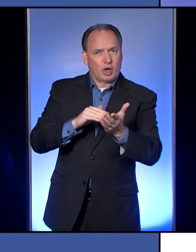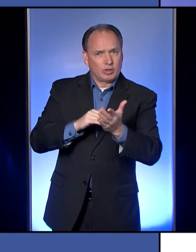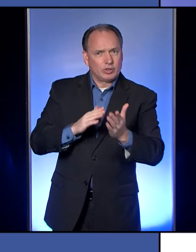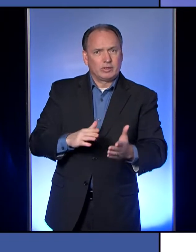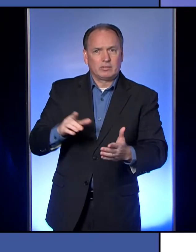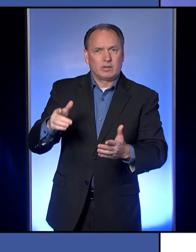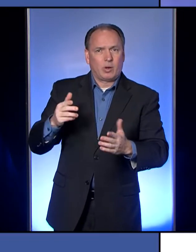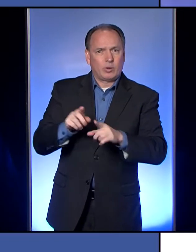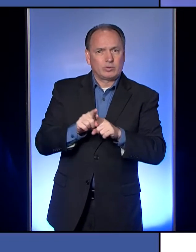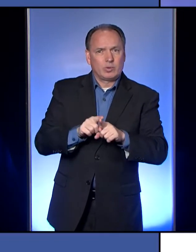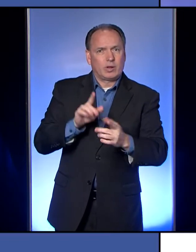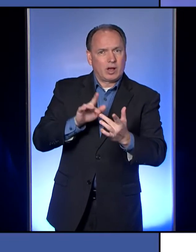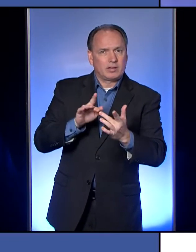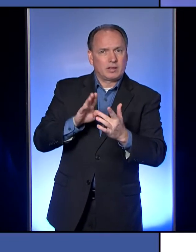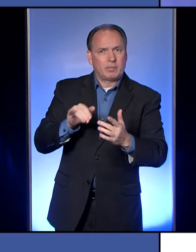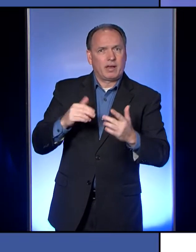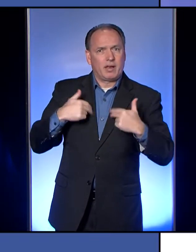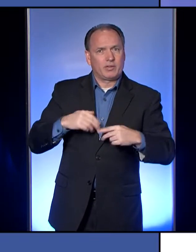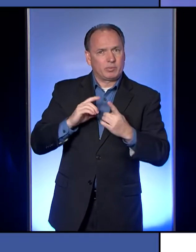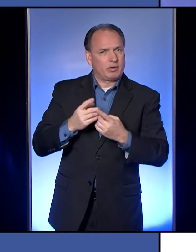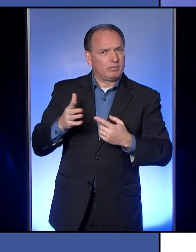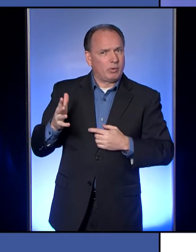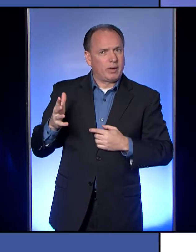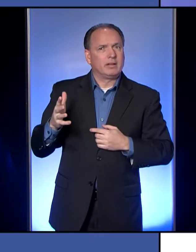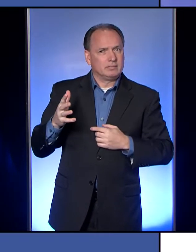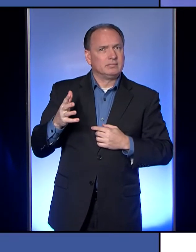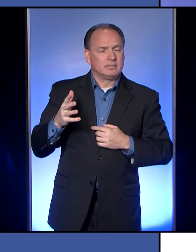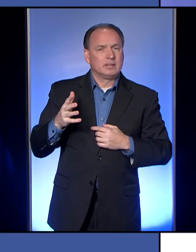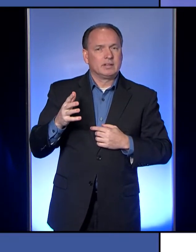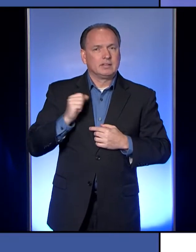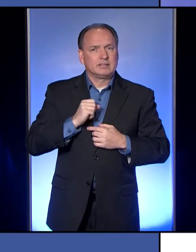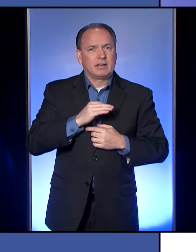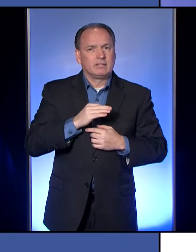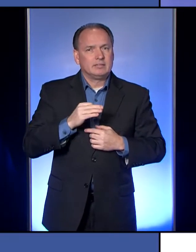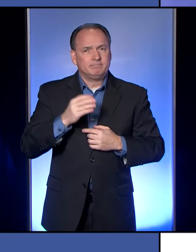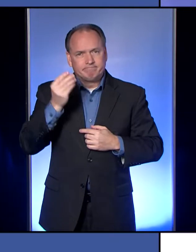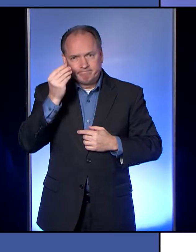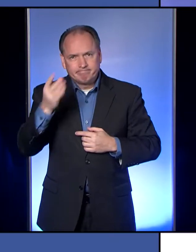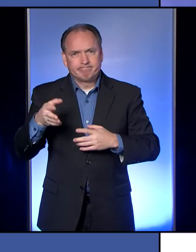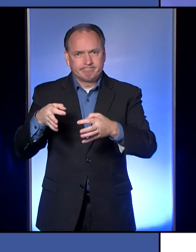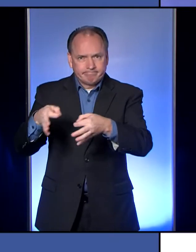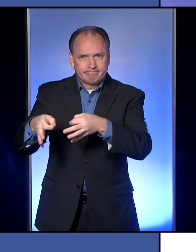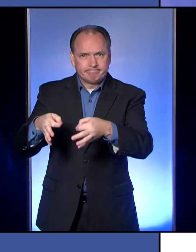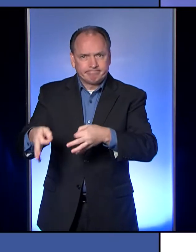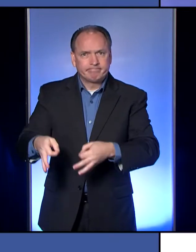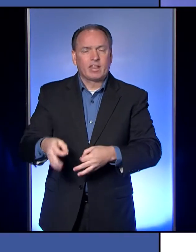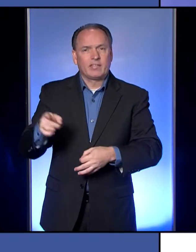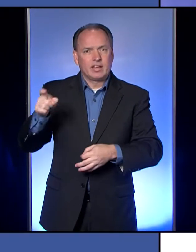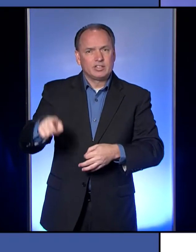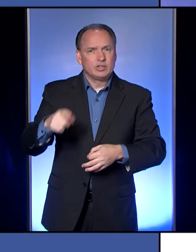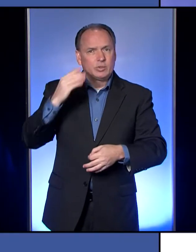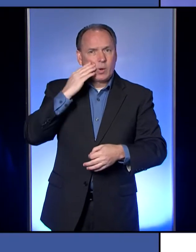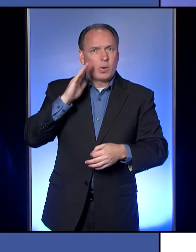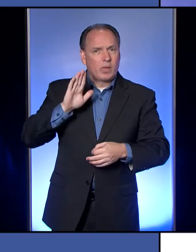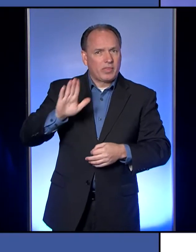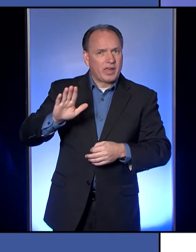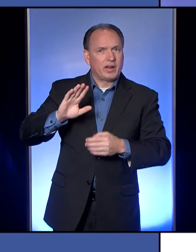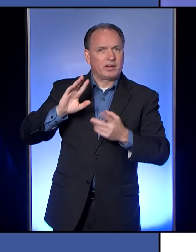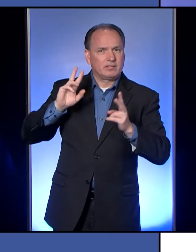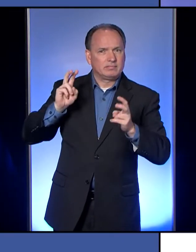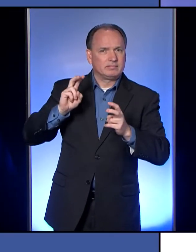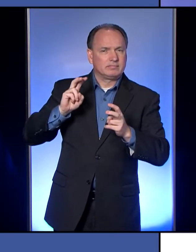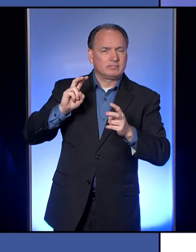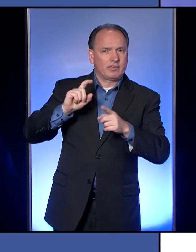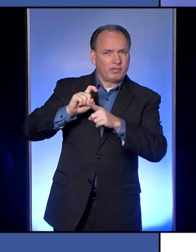have been contacted by the health department staff, and they should have that number that they can always